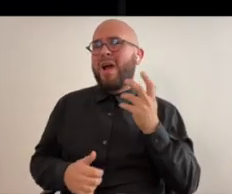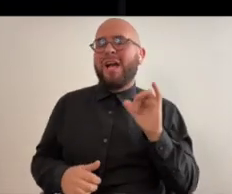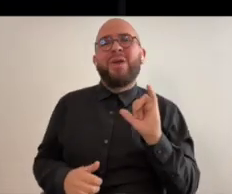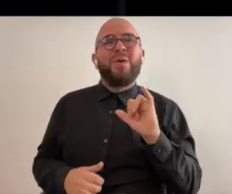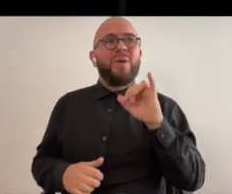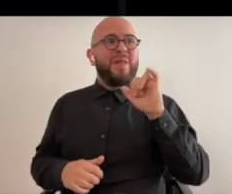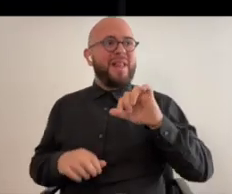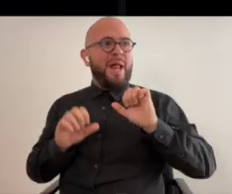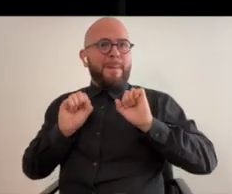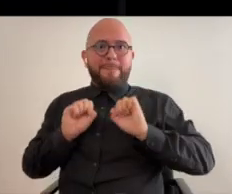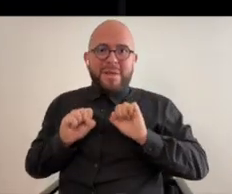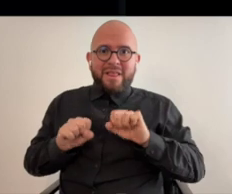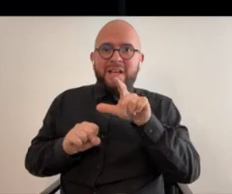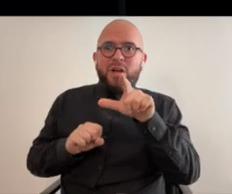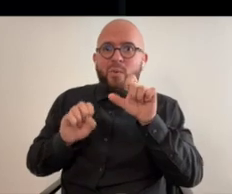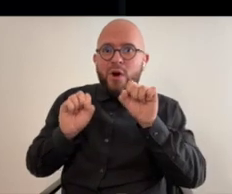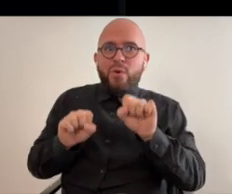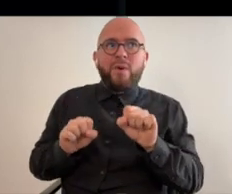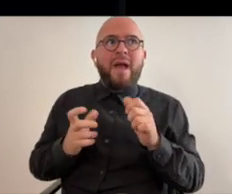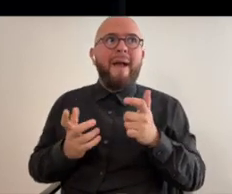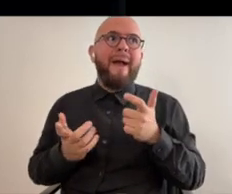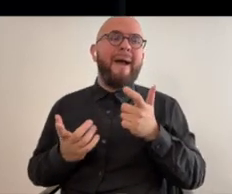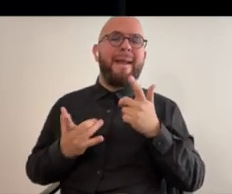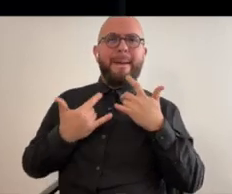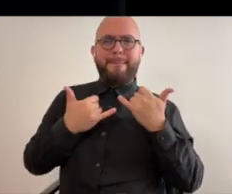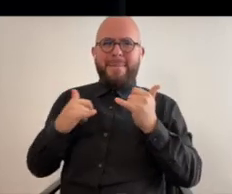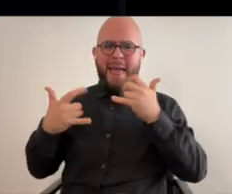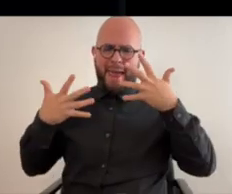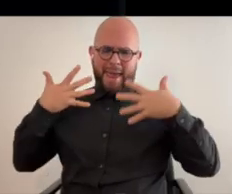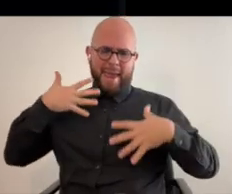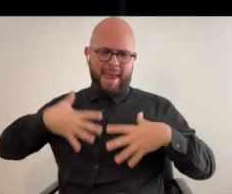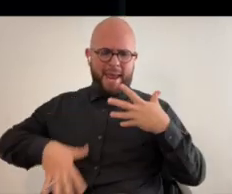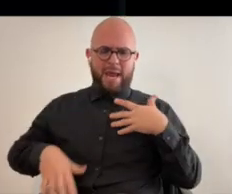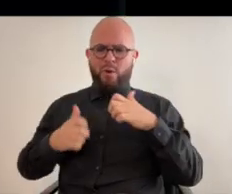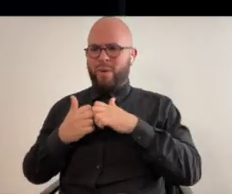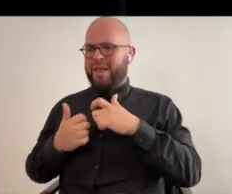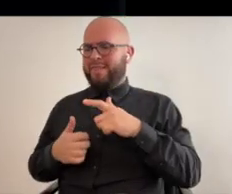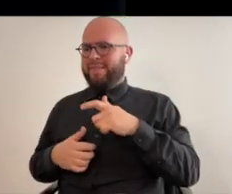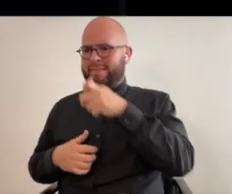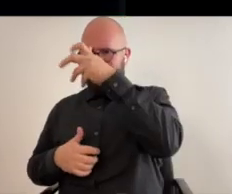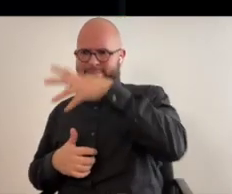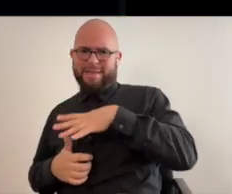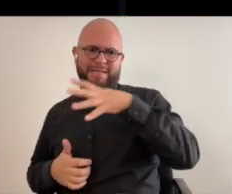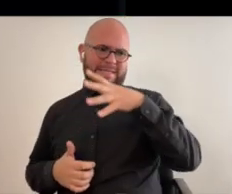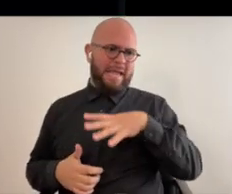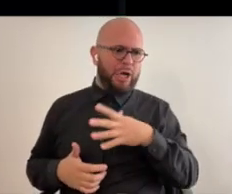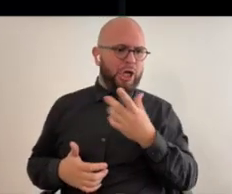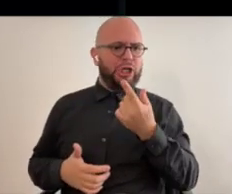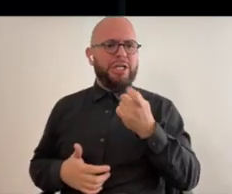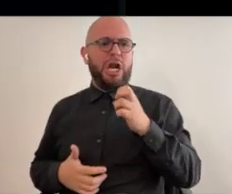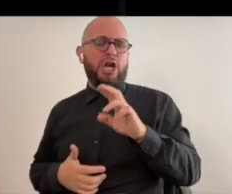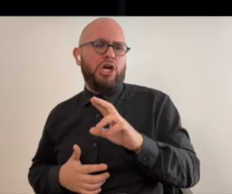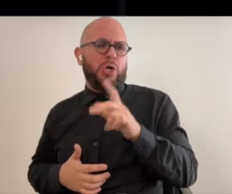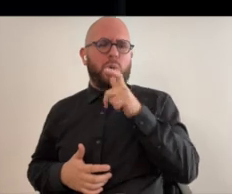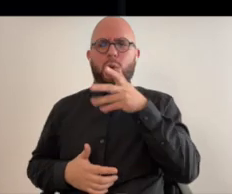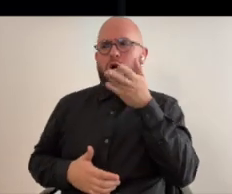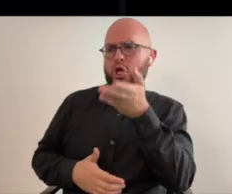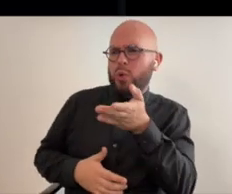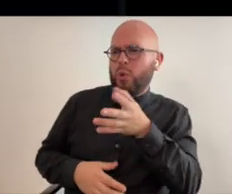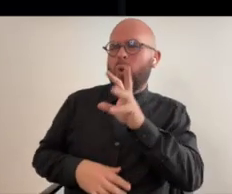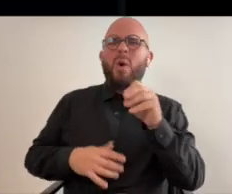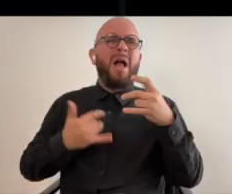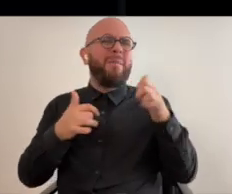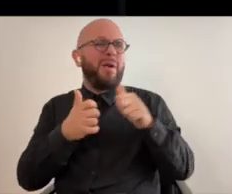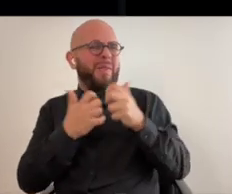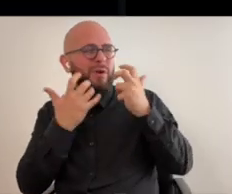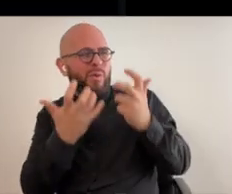like playfulness in drag this ability to be able to play with gender and play with